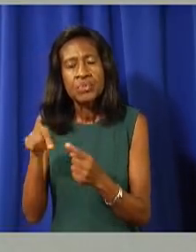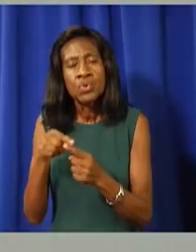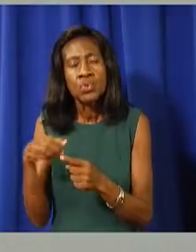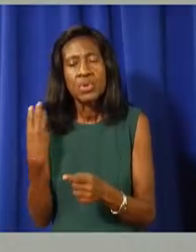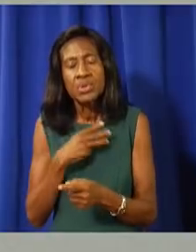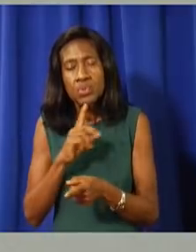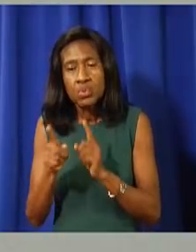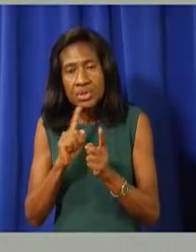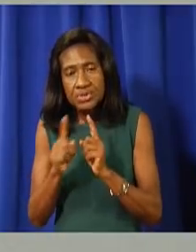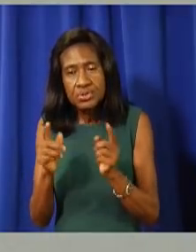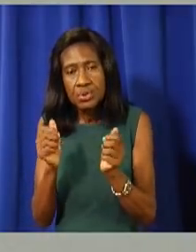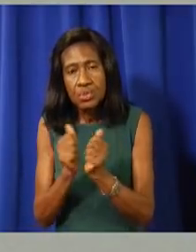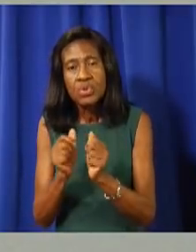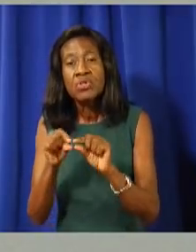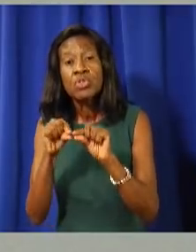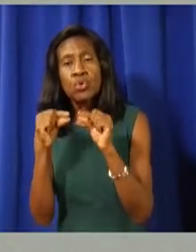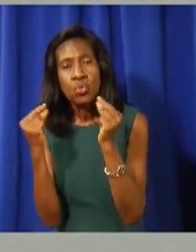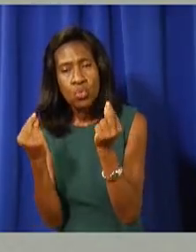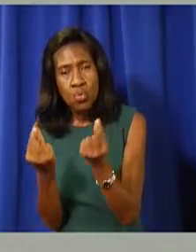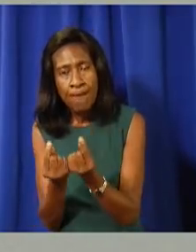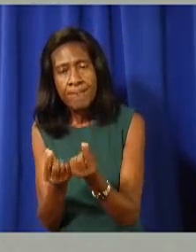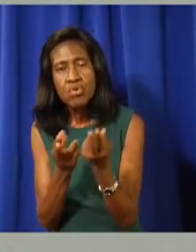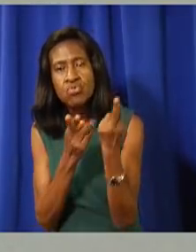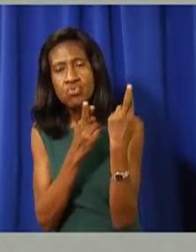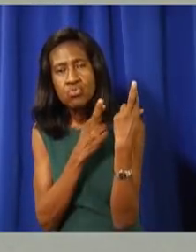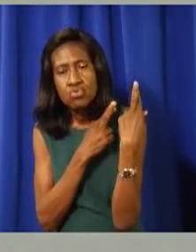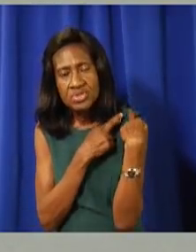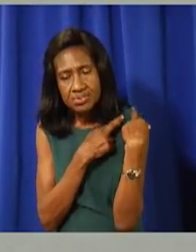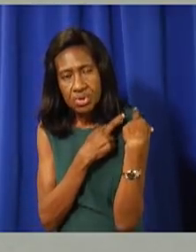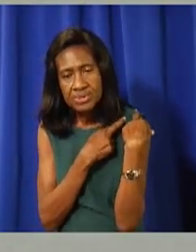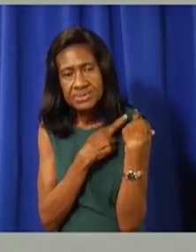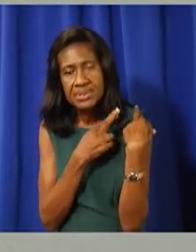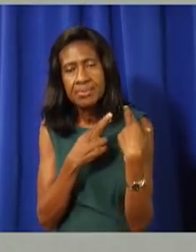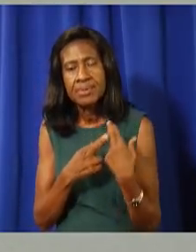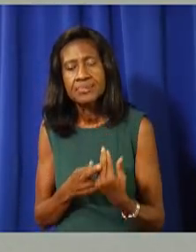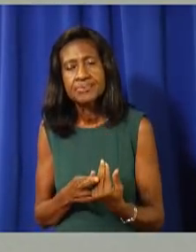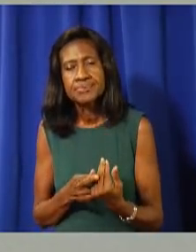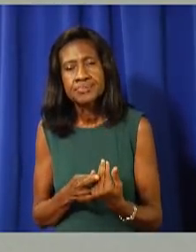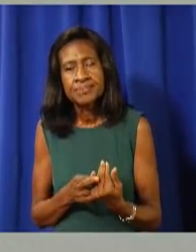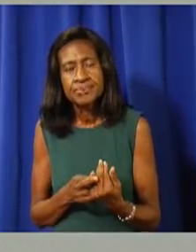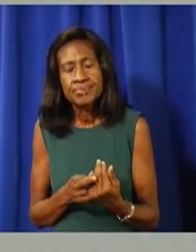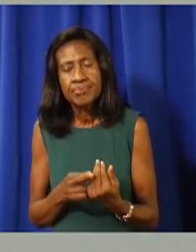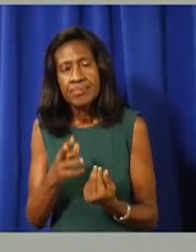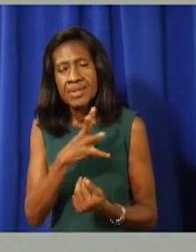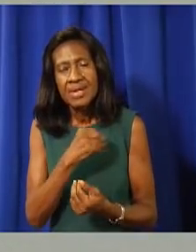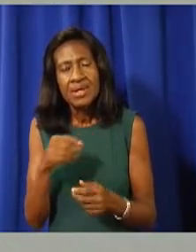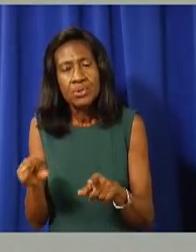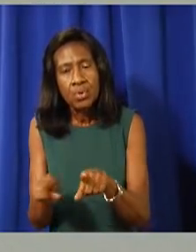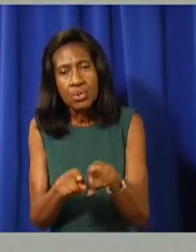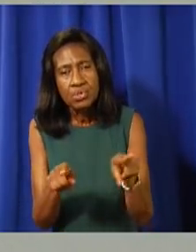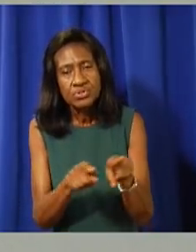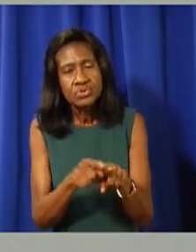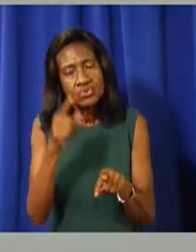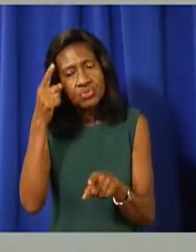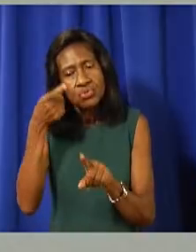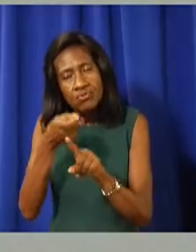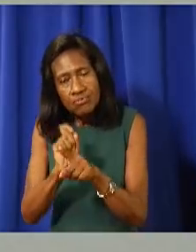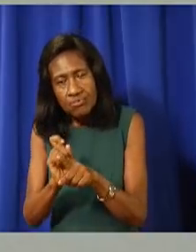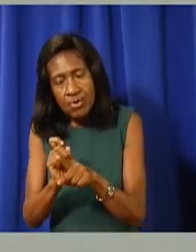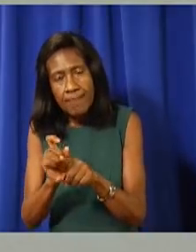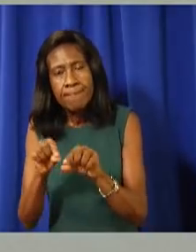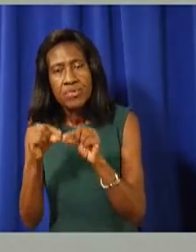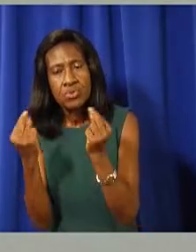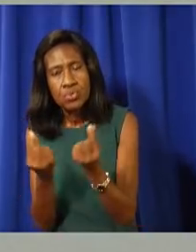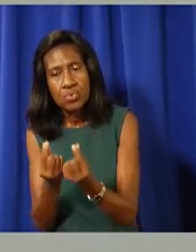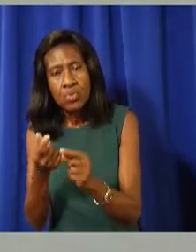board and, um, if we have the, you know, discussions with the experts from Public Health England, um, with their assistance, we, we,